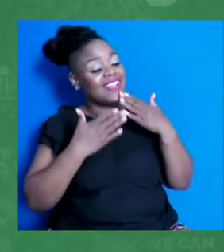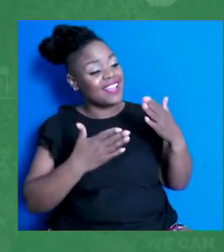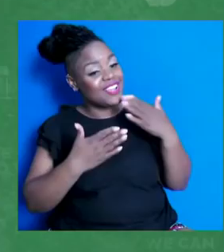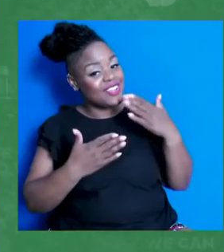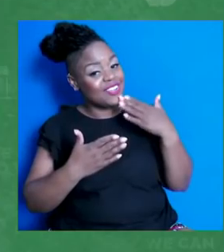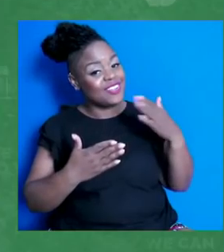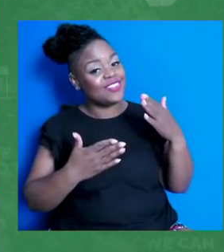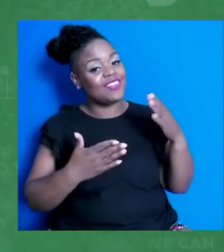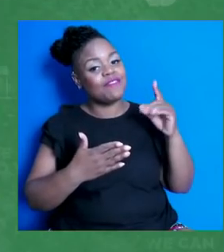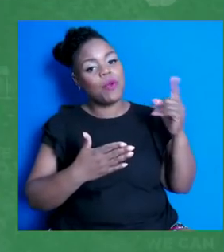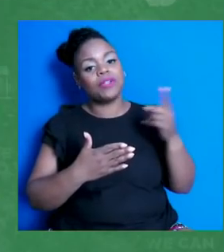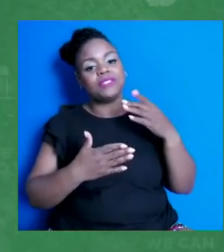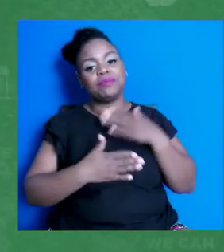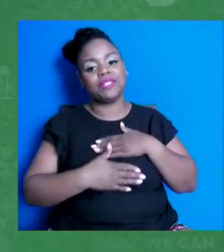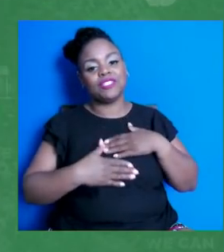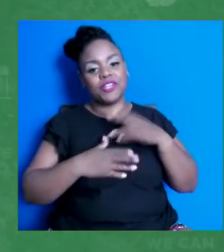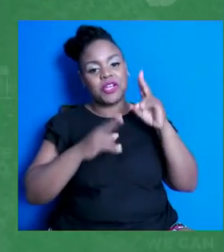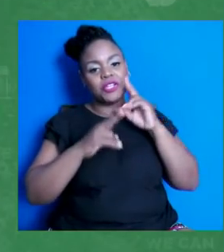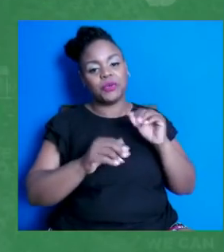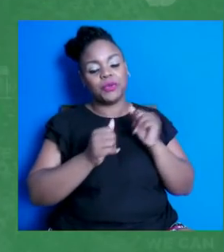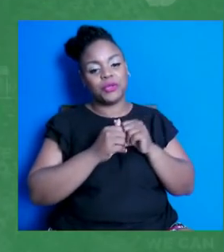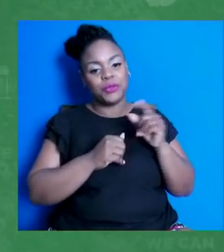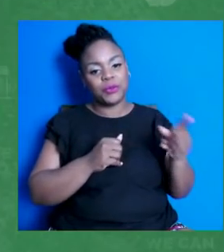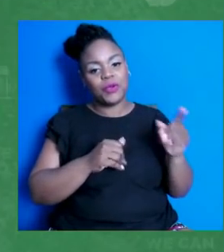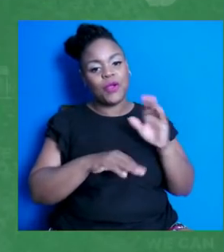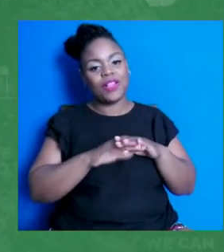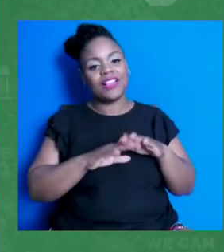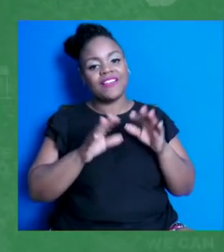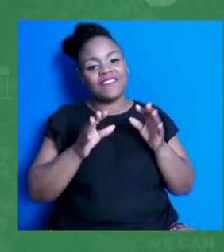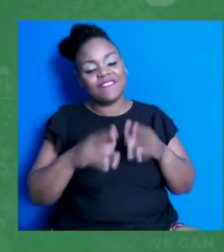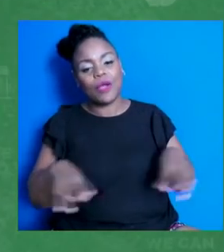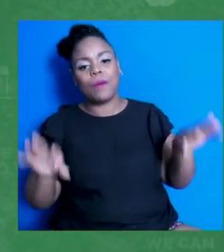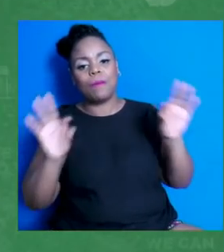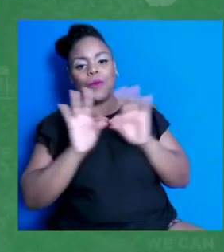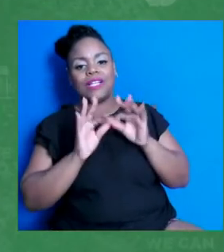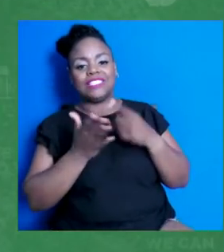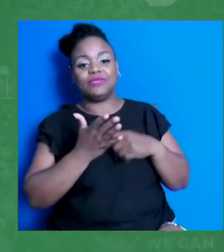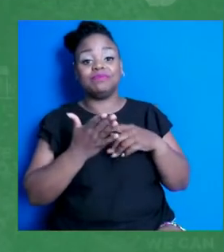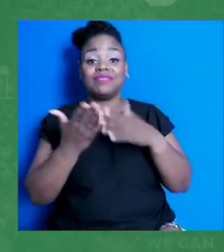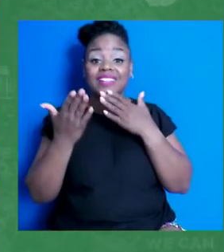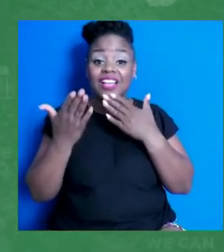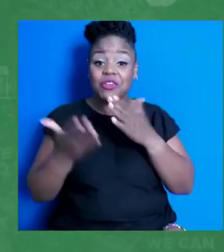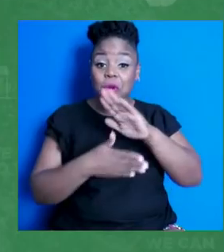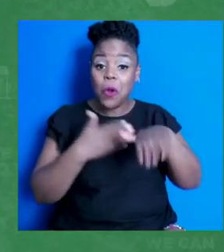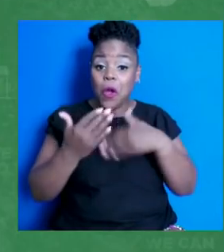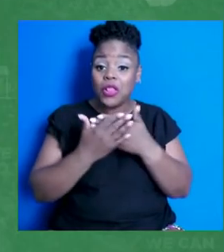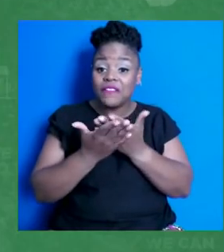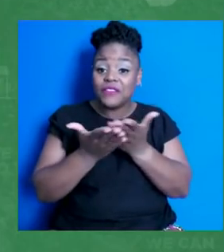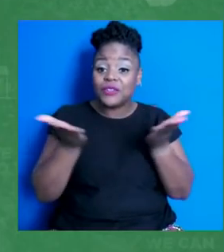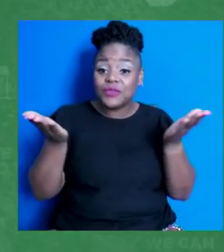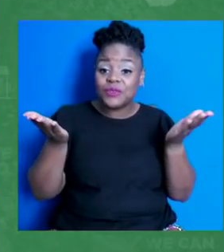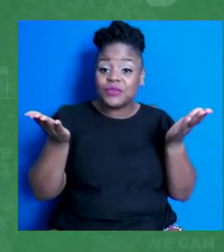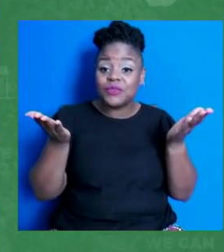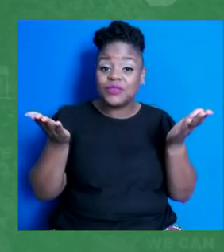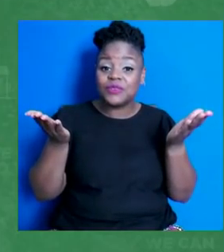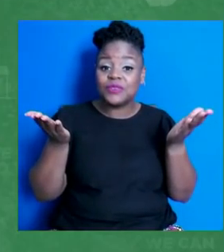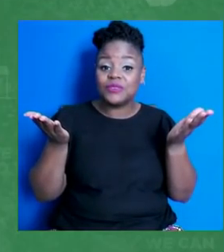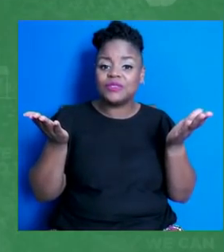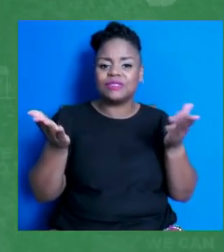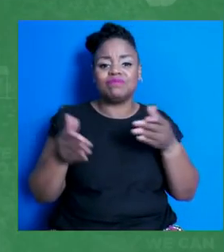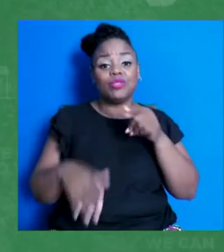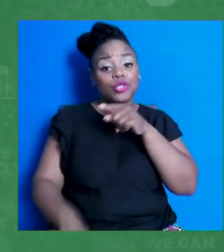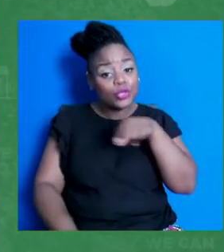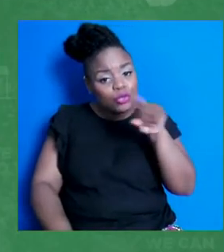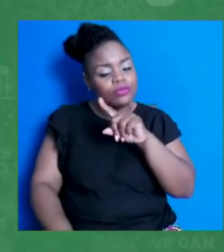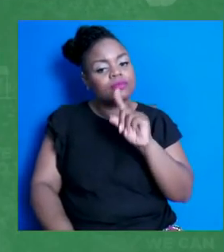to be with you on this very important discussion. And thank all of you guys. You're, you really are. I joined Mr. Emhoff in